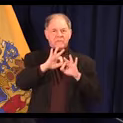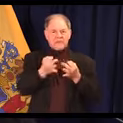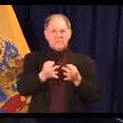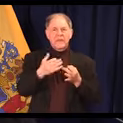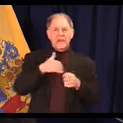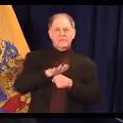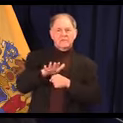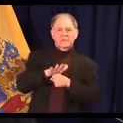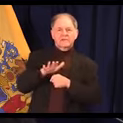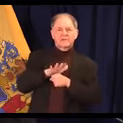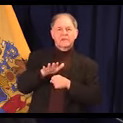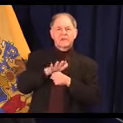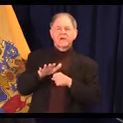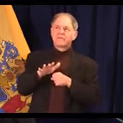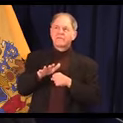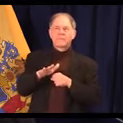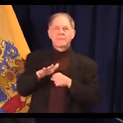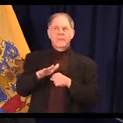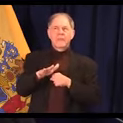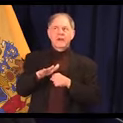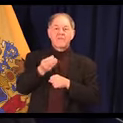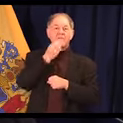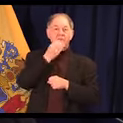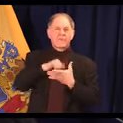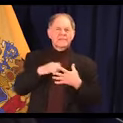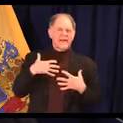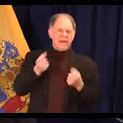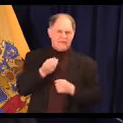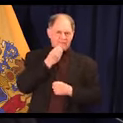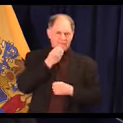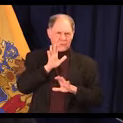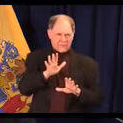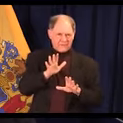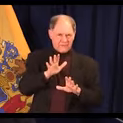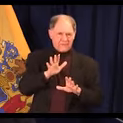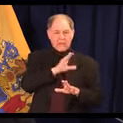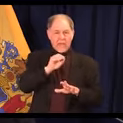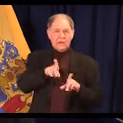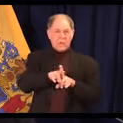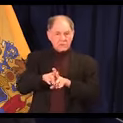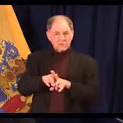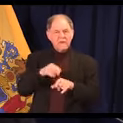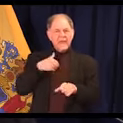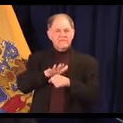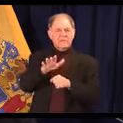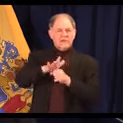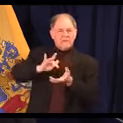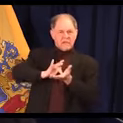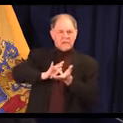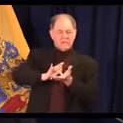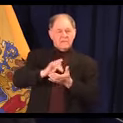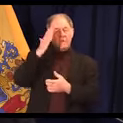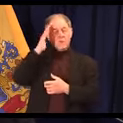have a sufficient supply of healthy foods and snacks. And of course, make sure you have your medications. Both Medicaid